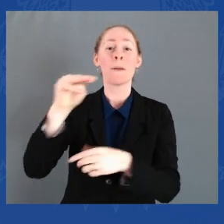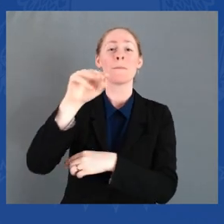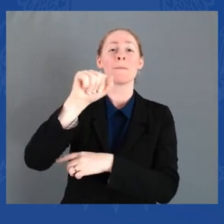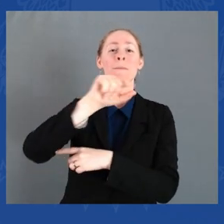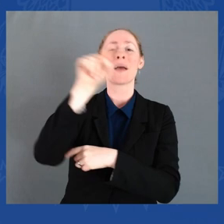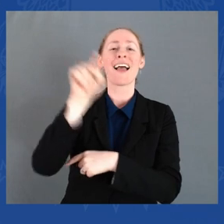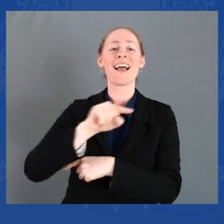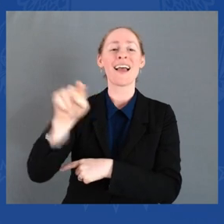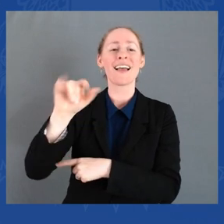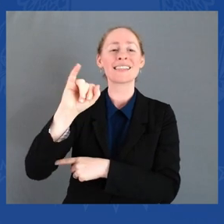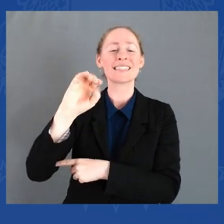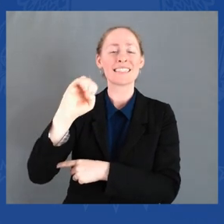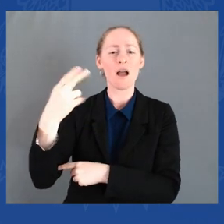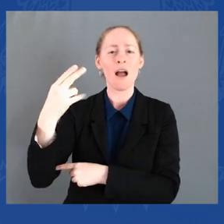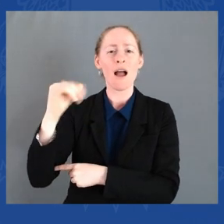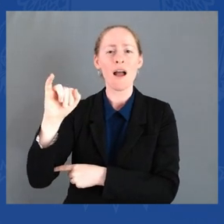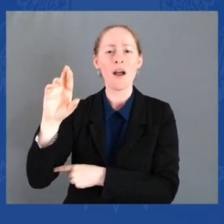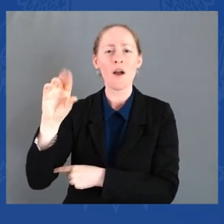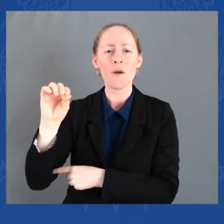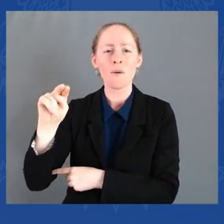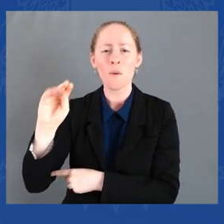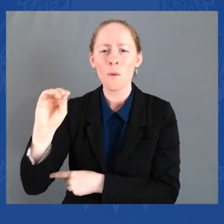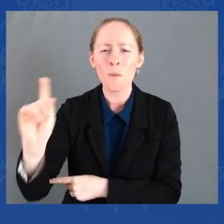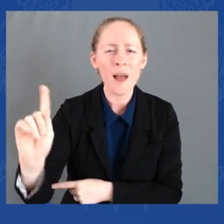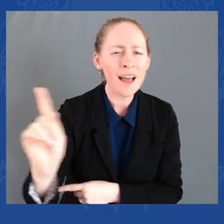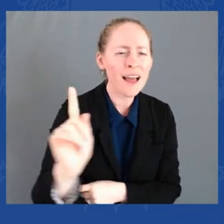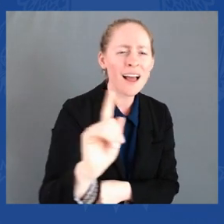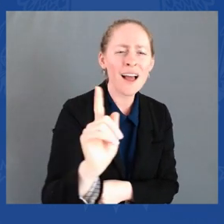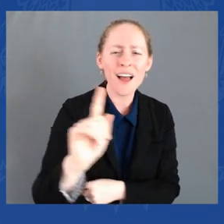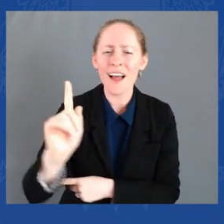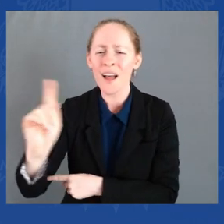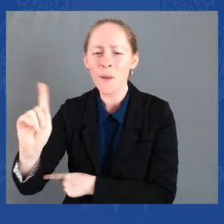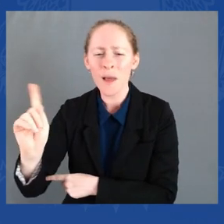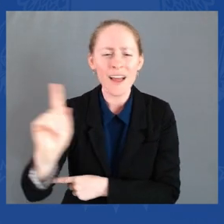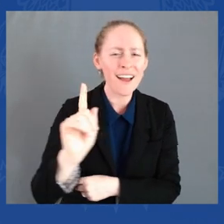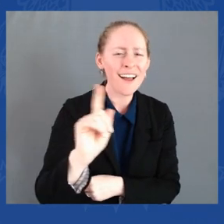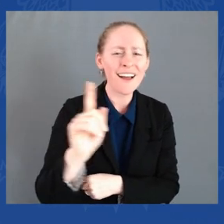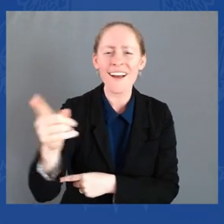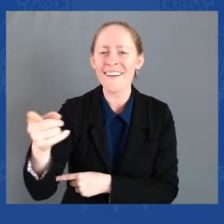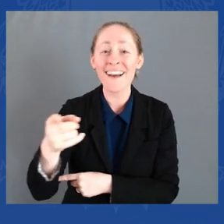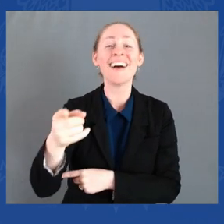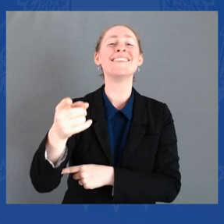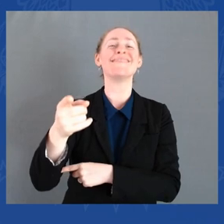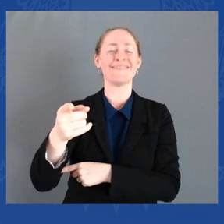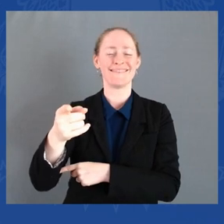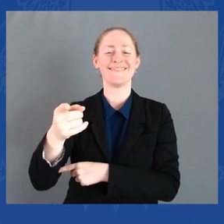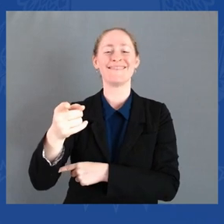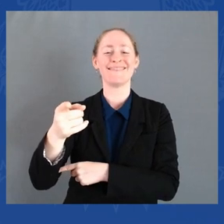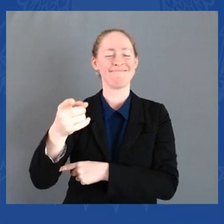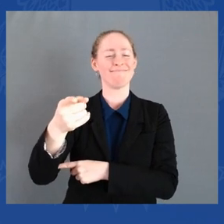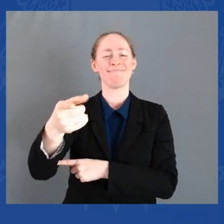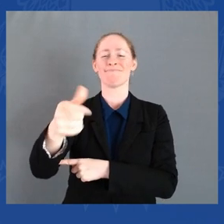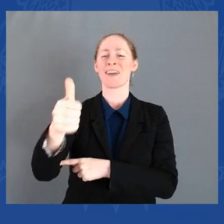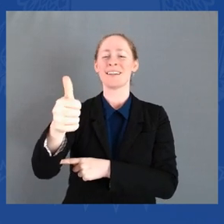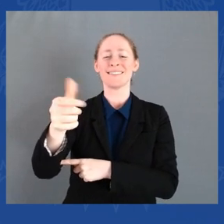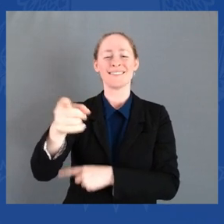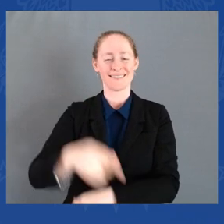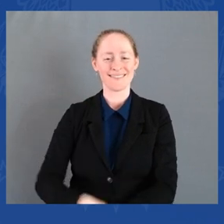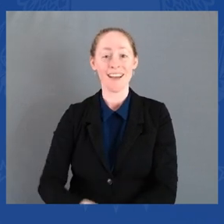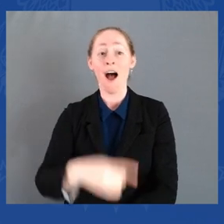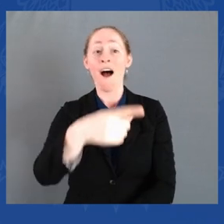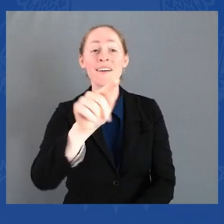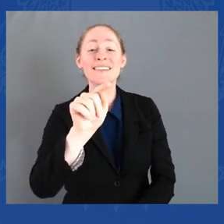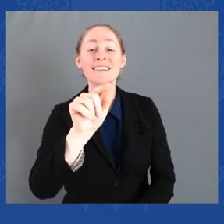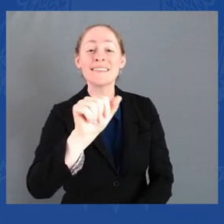Maisie, wherever you are, you're the best. And Tammy Duckworth. Tammy, Tammy's here, I'm told, or going to be